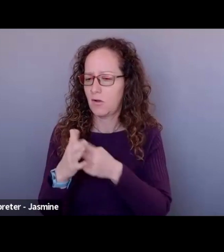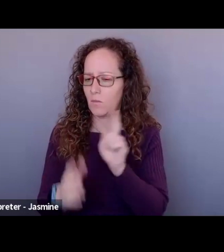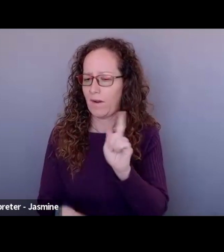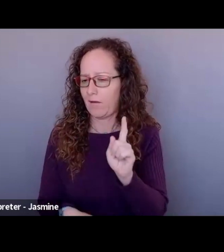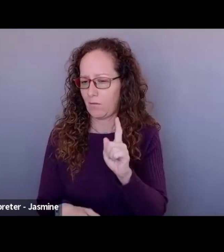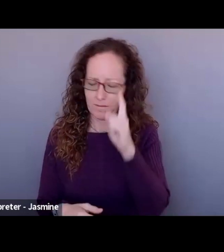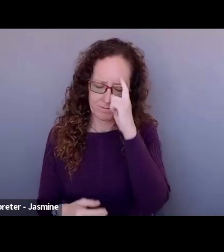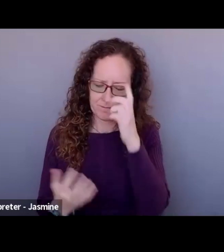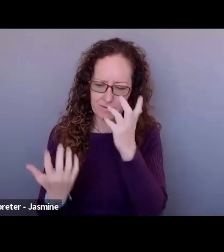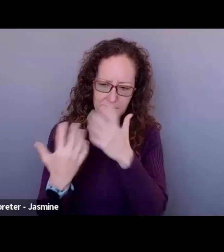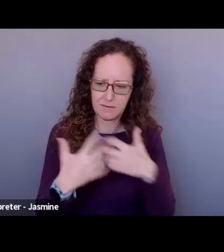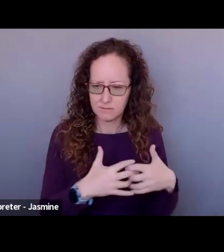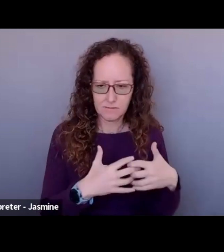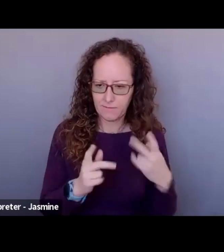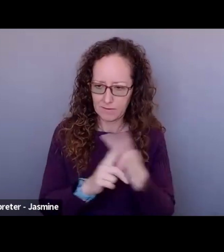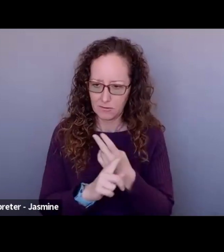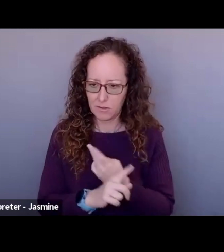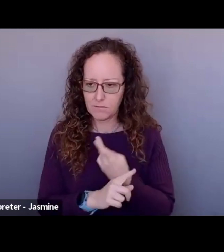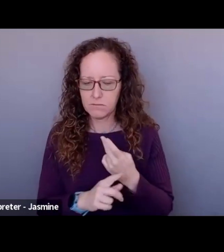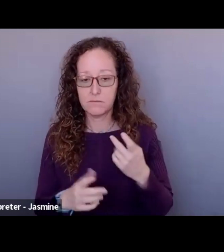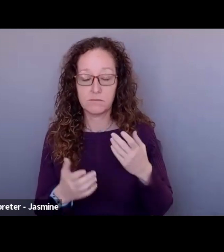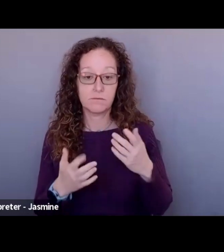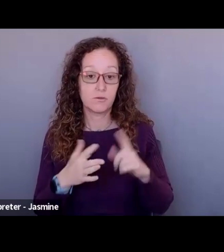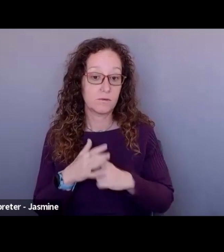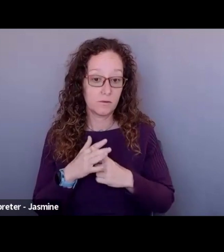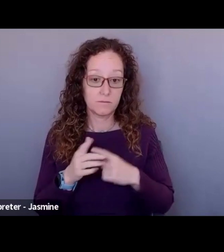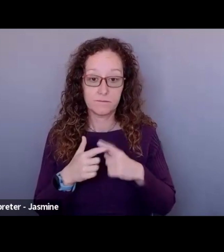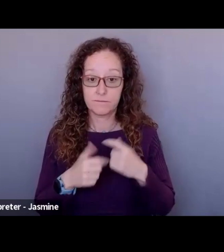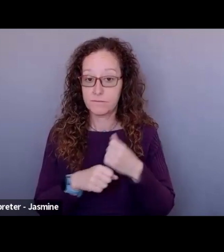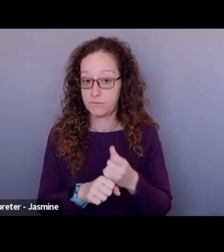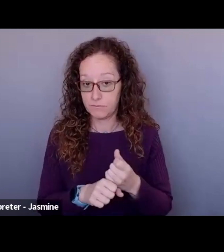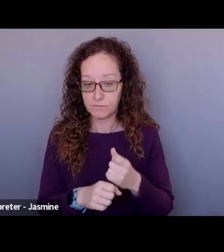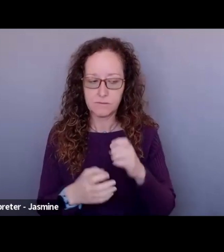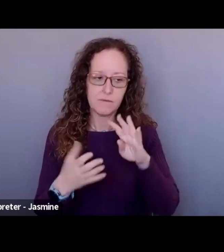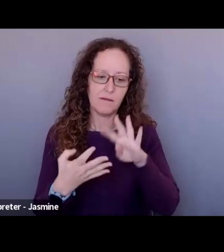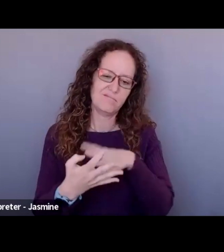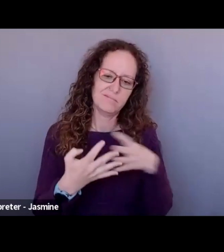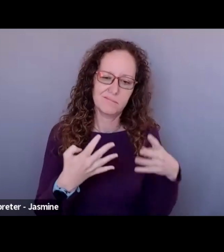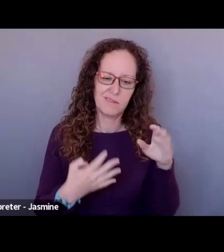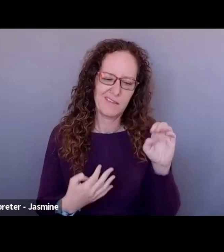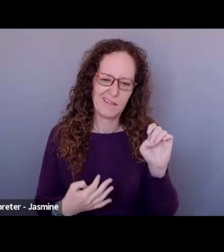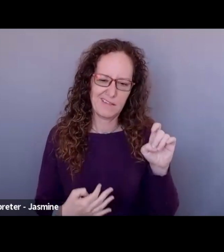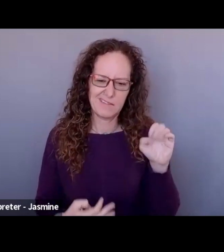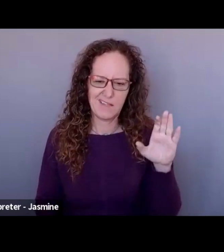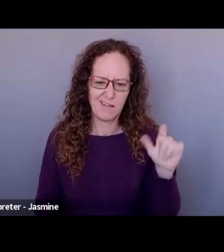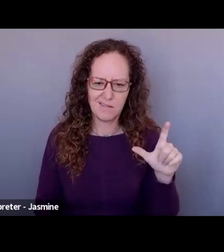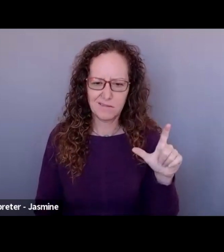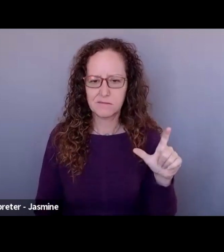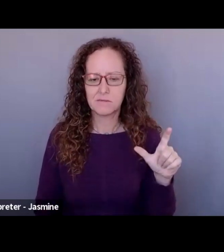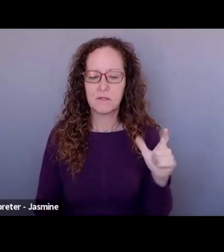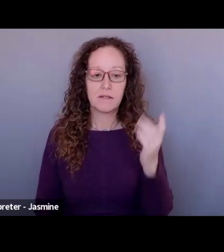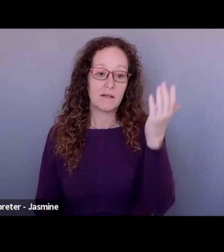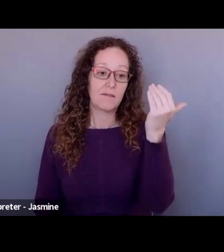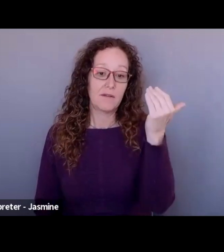And then part of that is going to be creating like a, an Excel spreadsheet of, you know, here are the 15